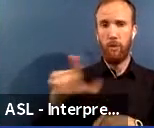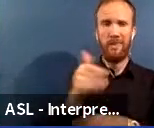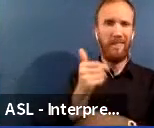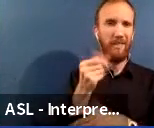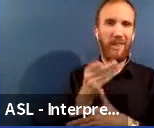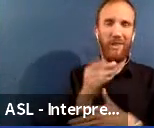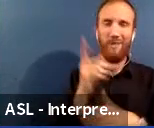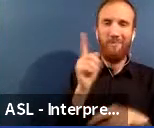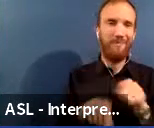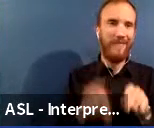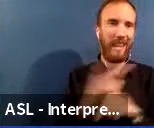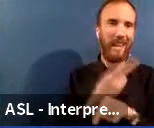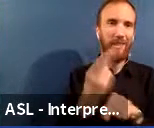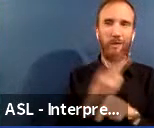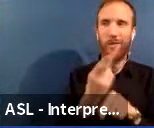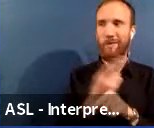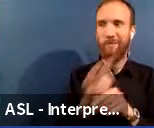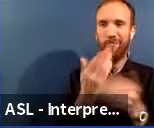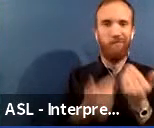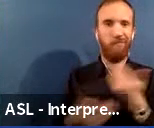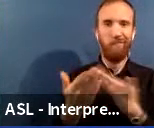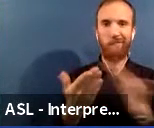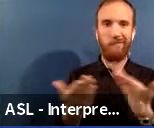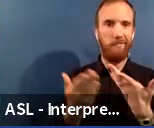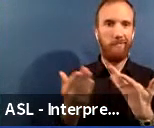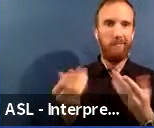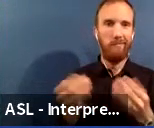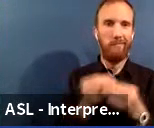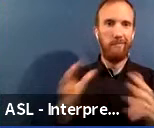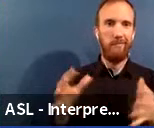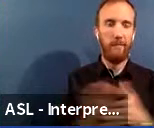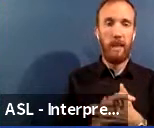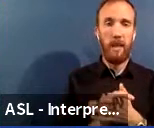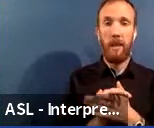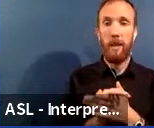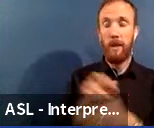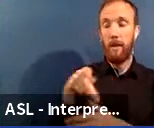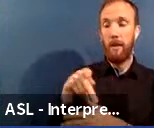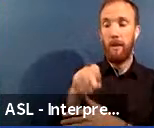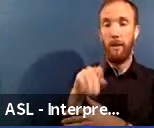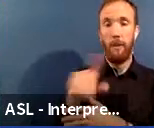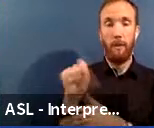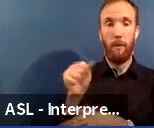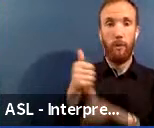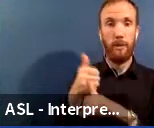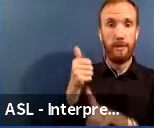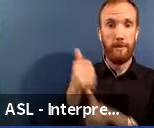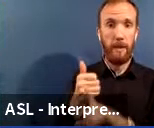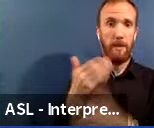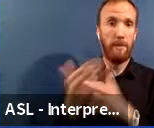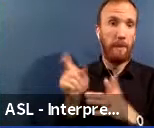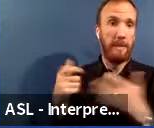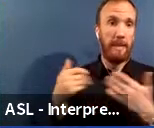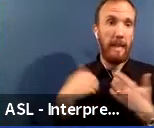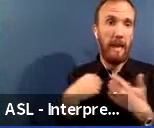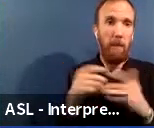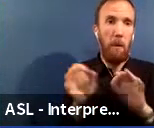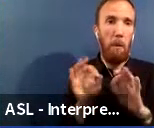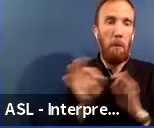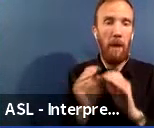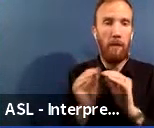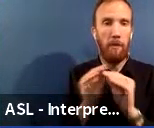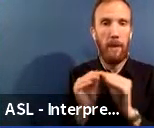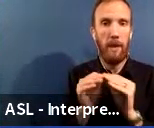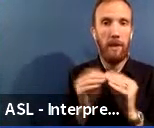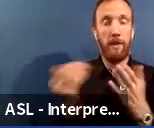or have been decommissioned. The non-operational pools could be in need of minor repairs, such as pool